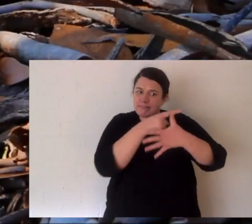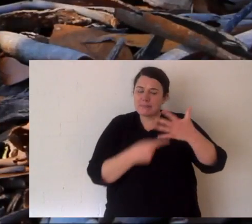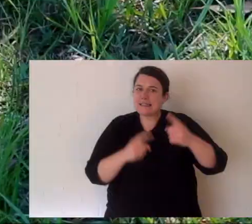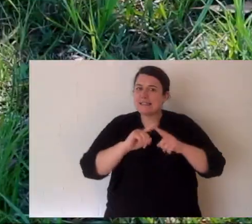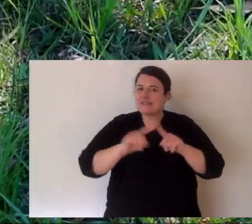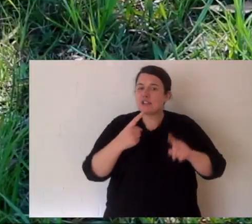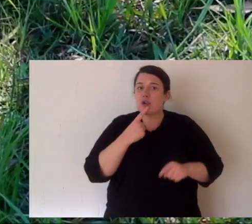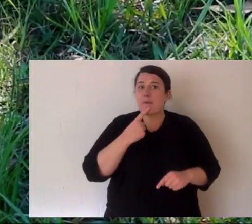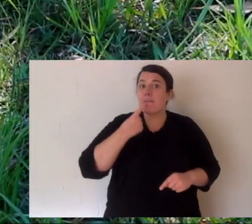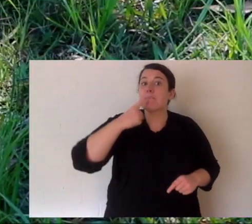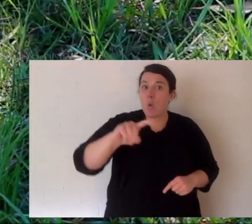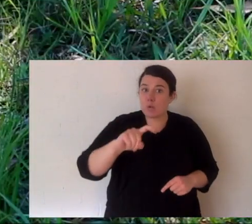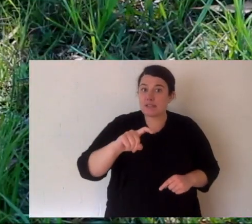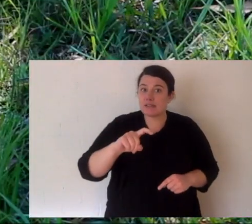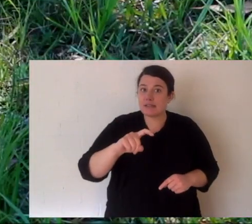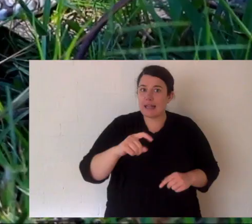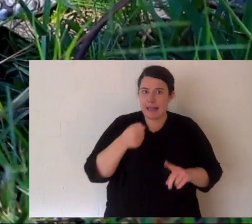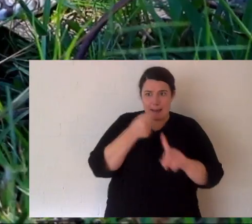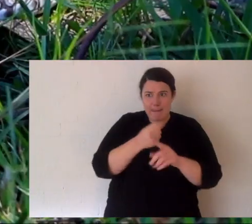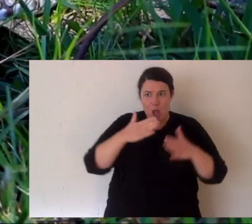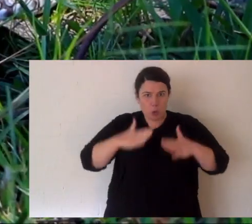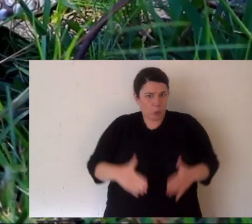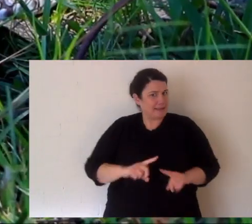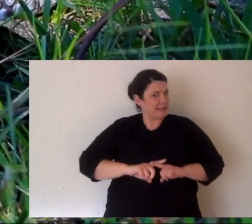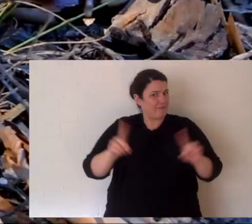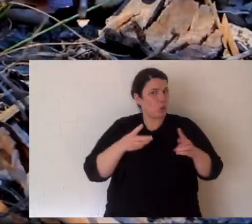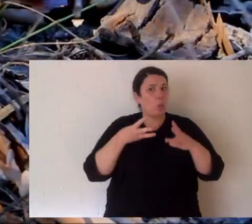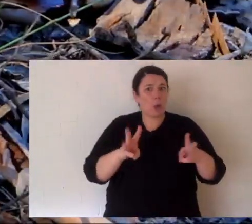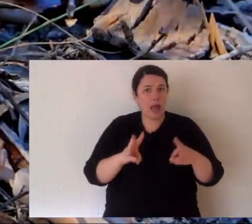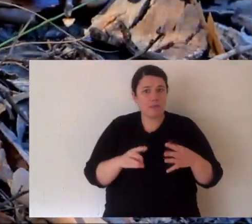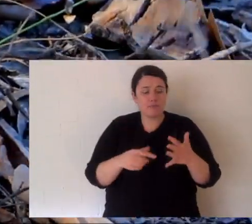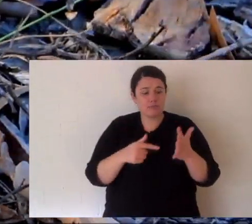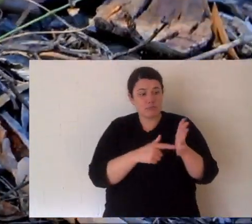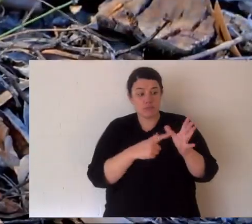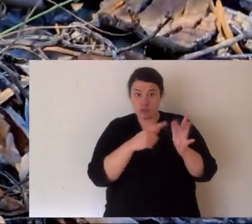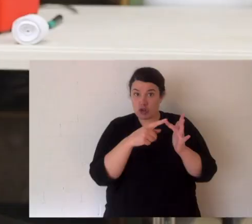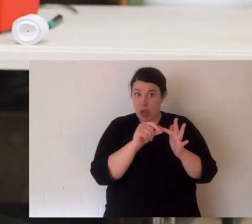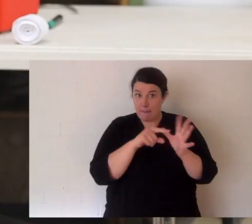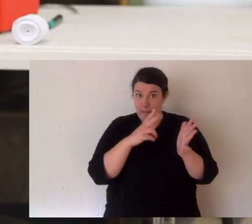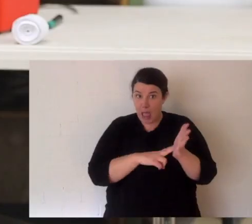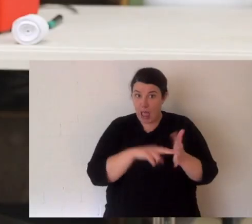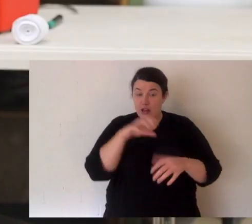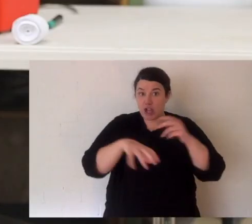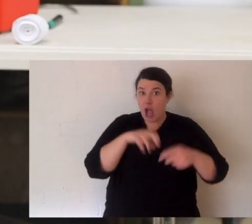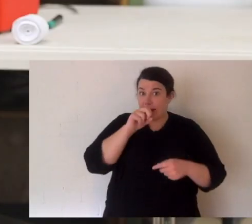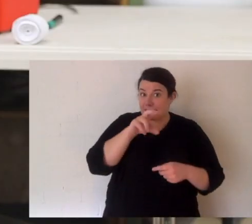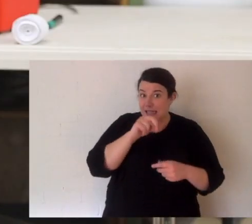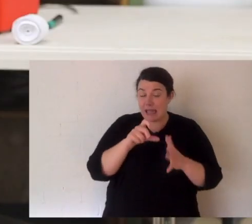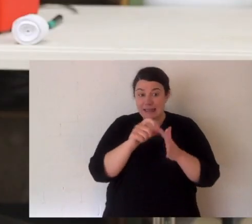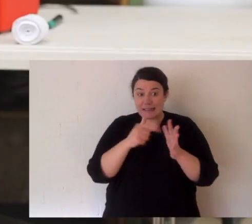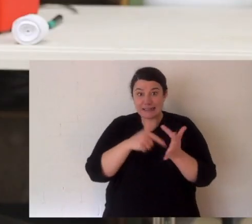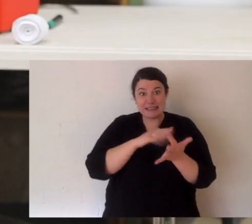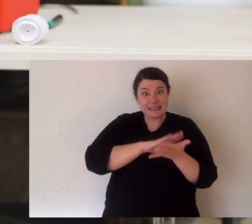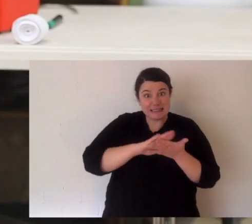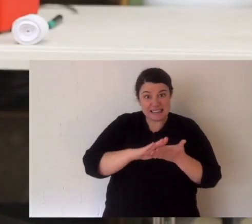each have different venoms and the venoms behave and work differently. those groups are taipans, tiger snakes, death